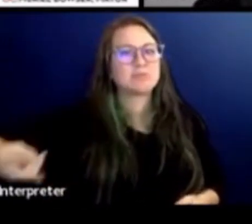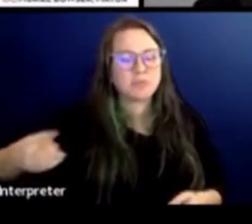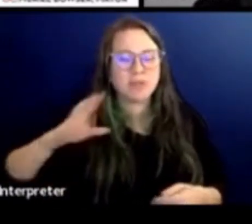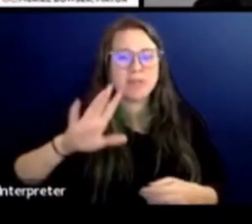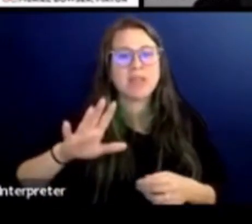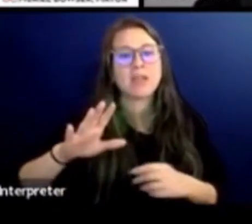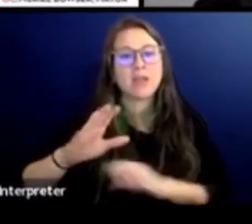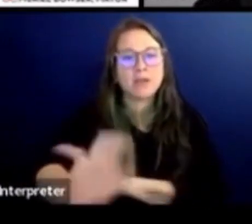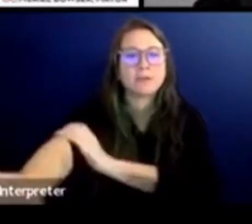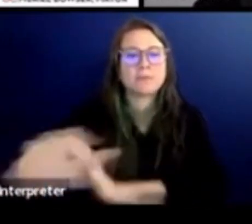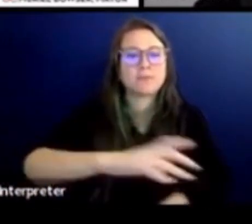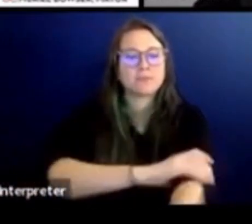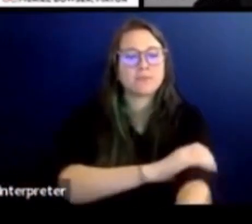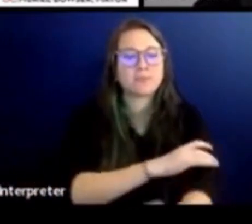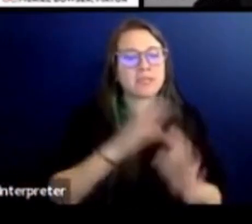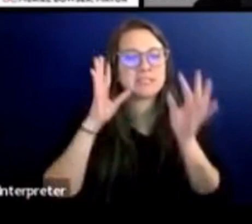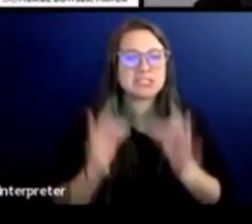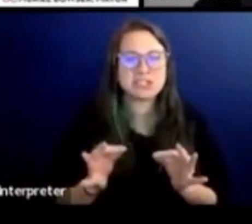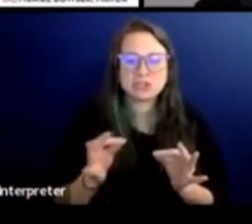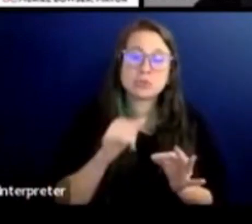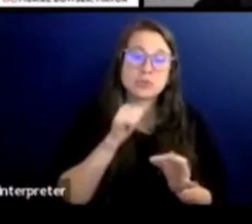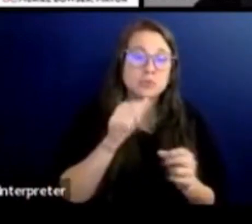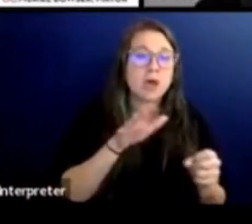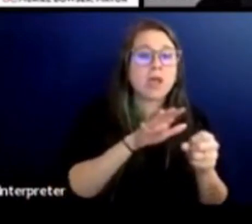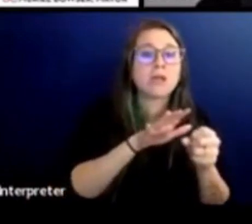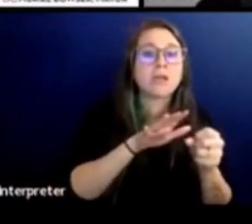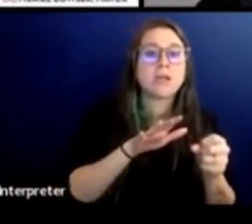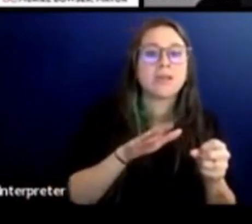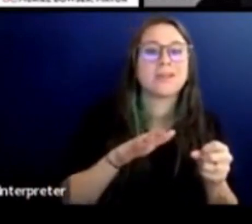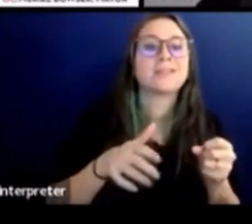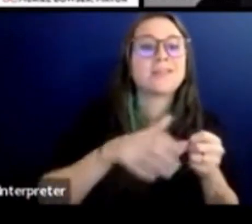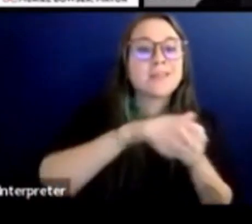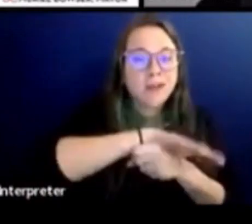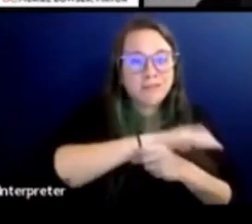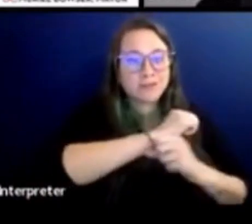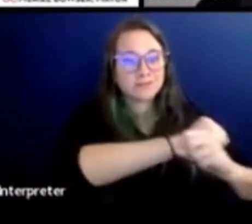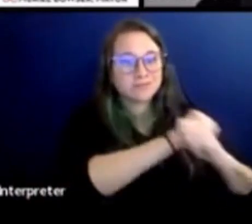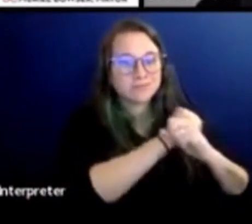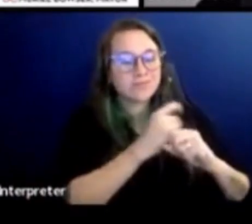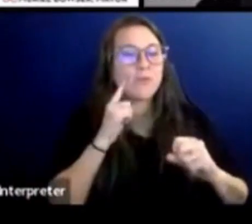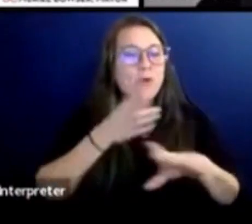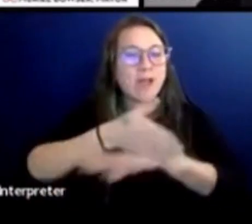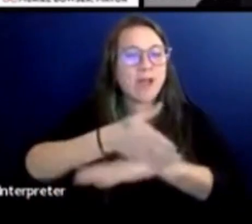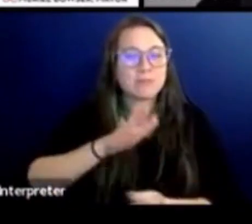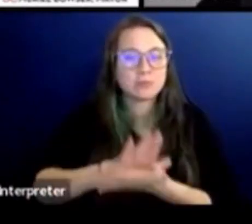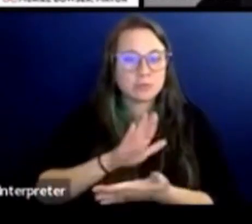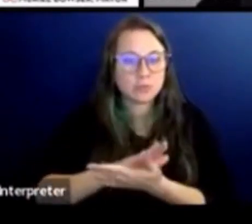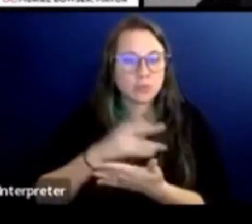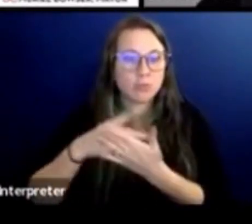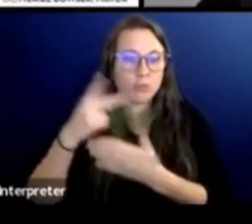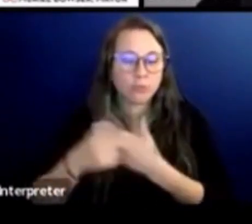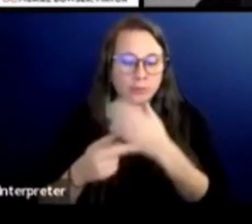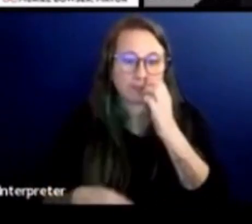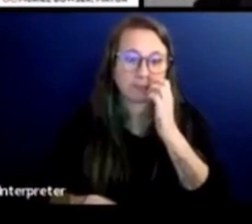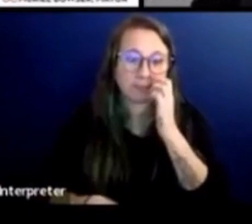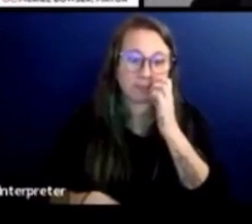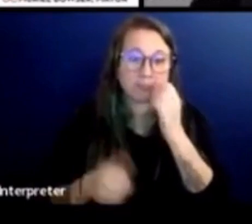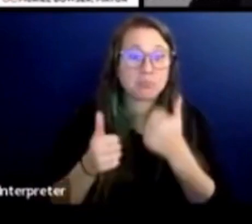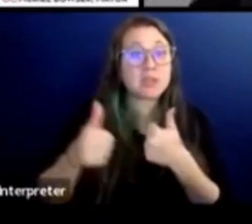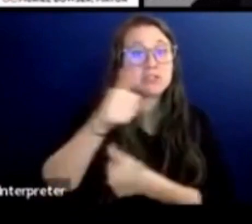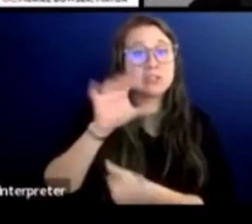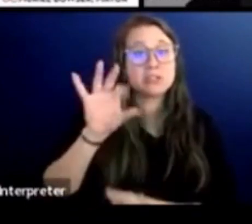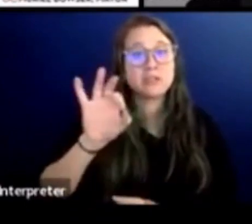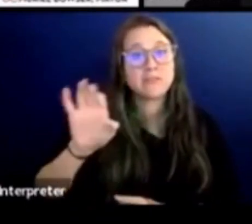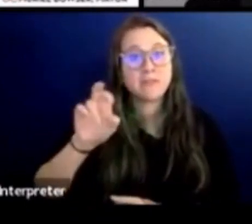cover security costs for the free after-school programming it provides to students. Chancellor Farabee has said that